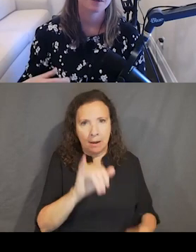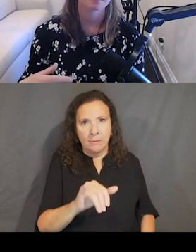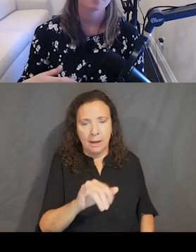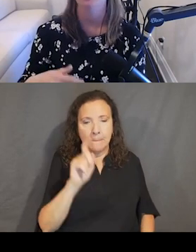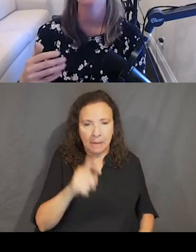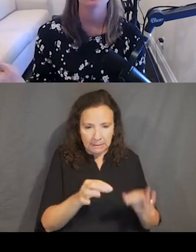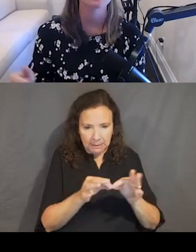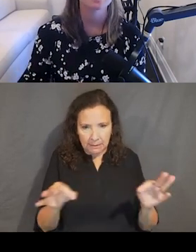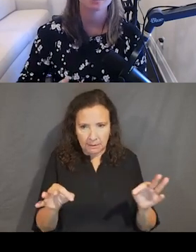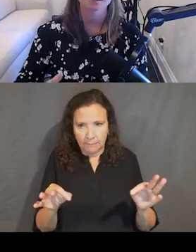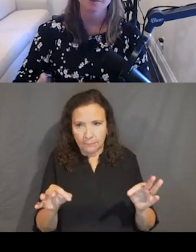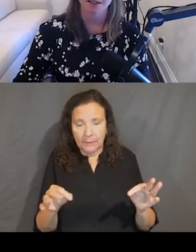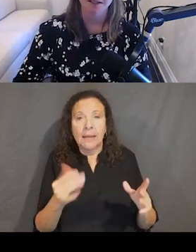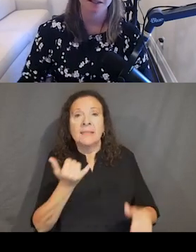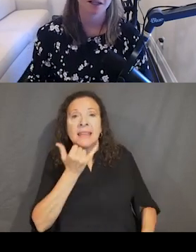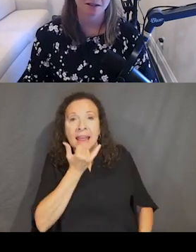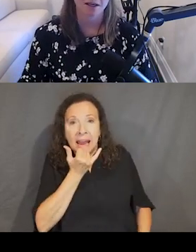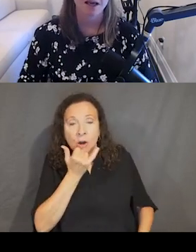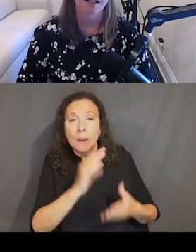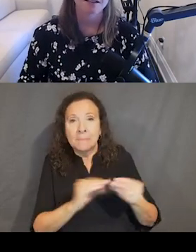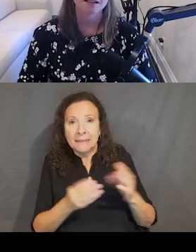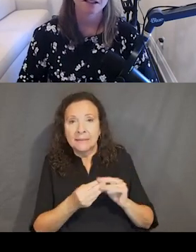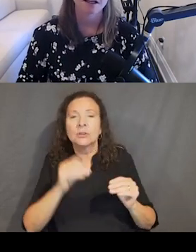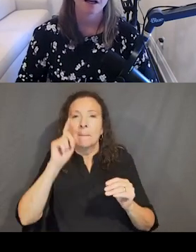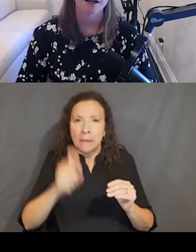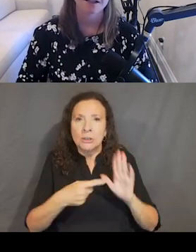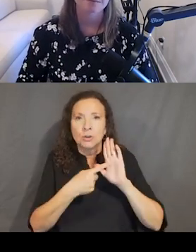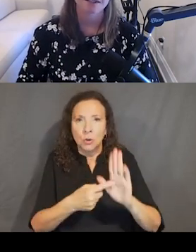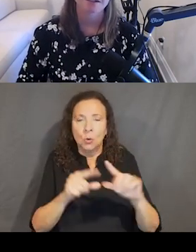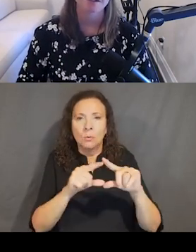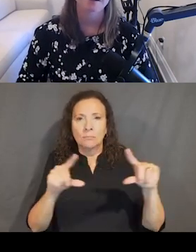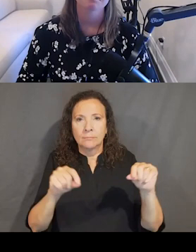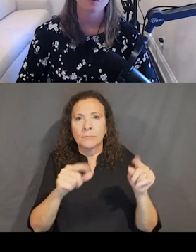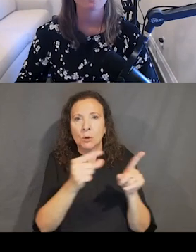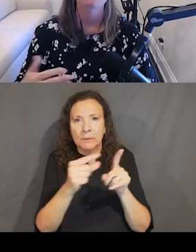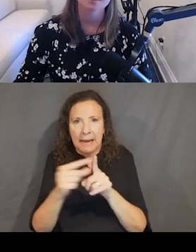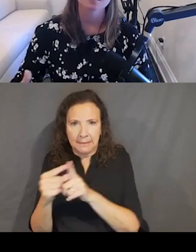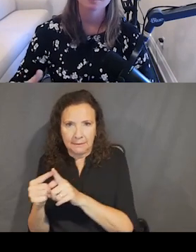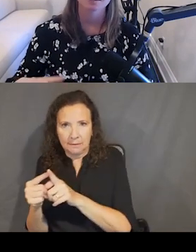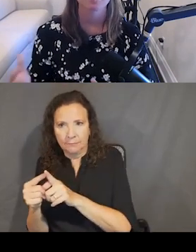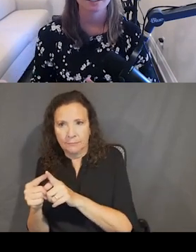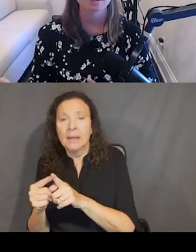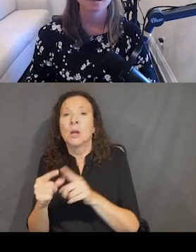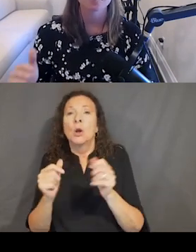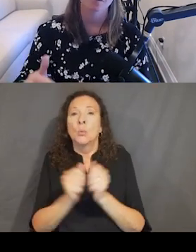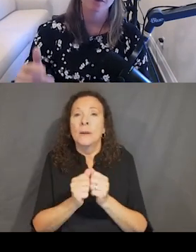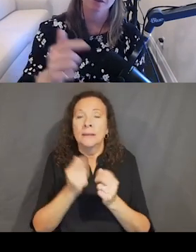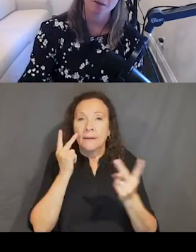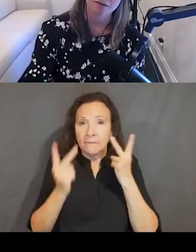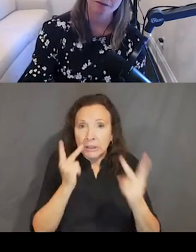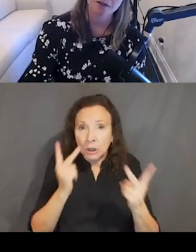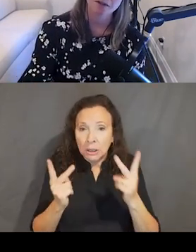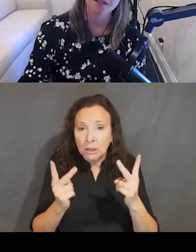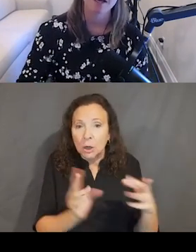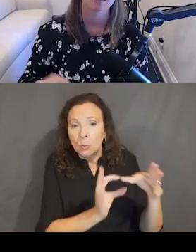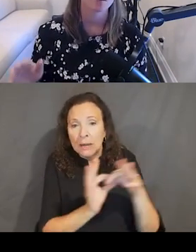needs to be, sorry, an error message needs to be presented in text. And ideally, it's presented visually in relation to the thing